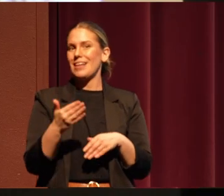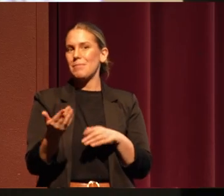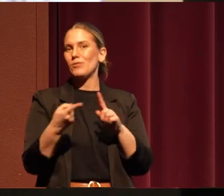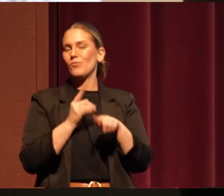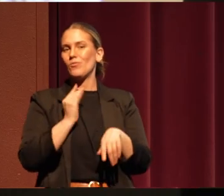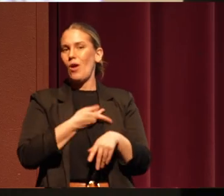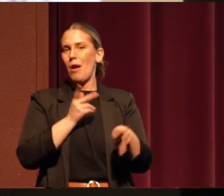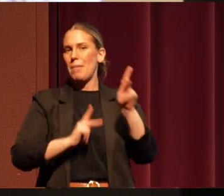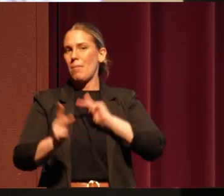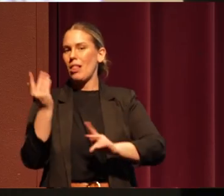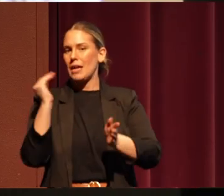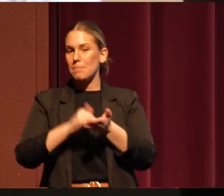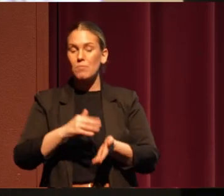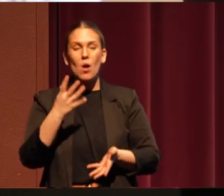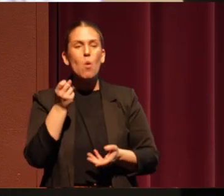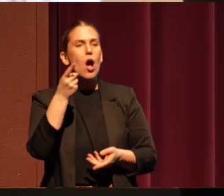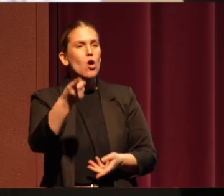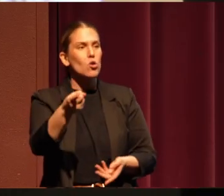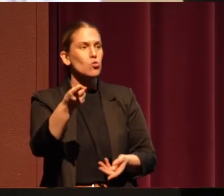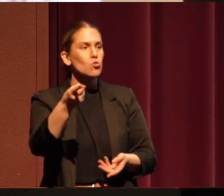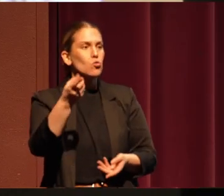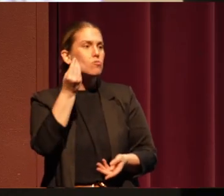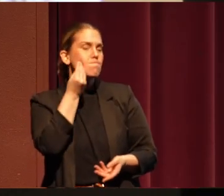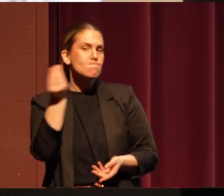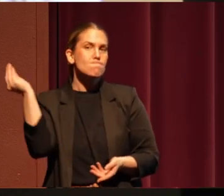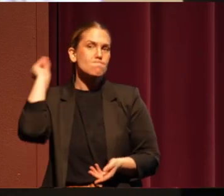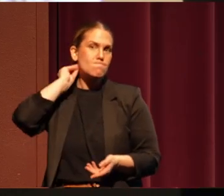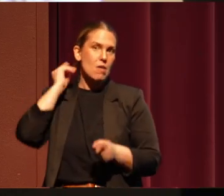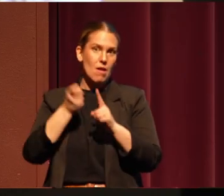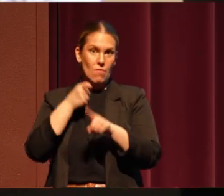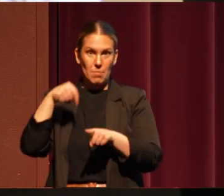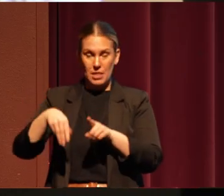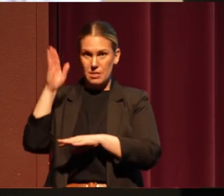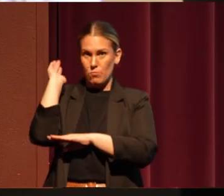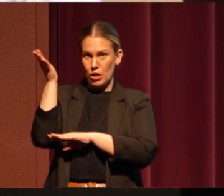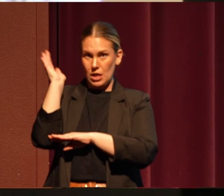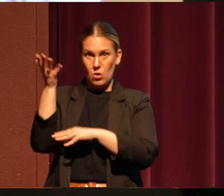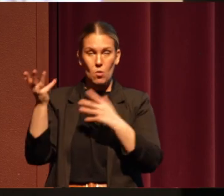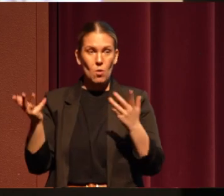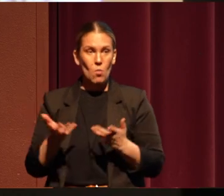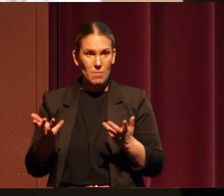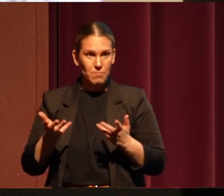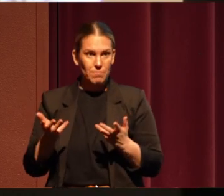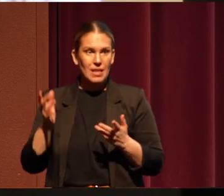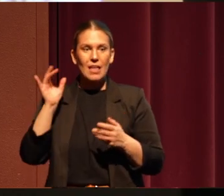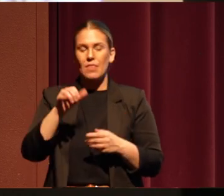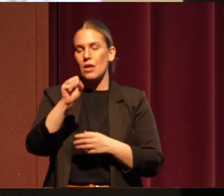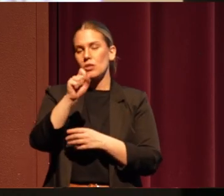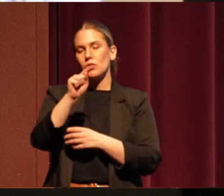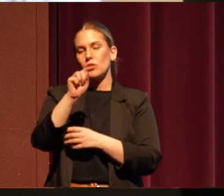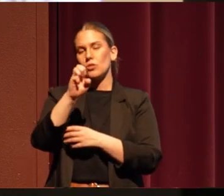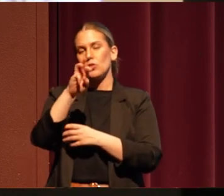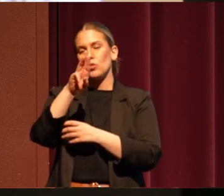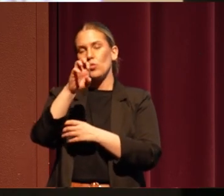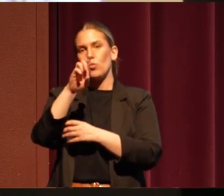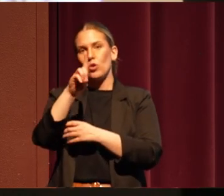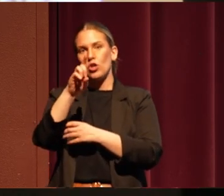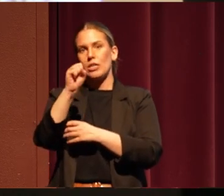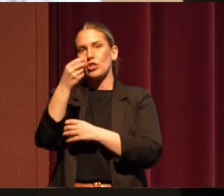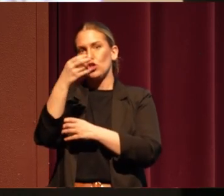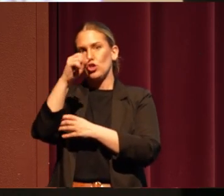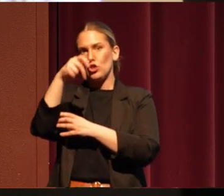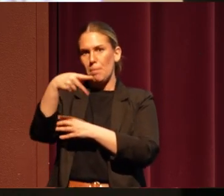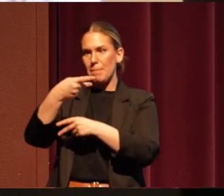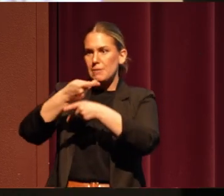something from this presentation. And that's the idea that stewardship is for each of us. And